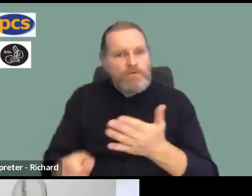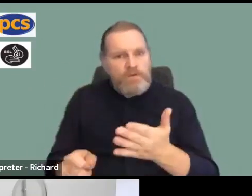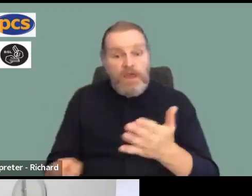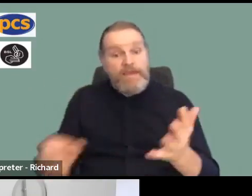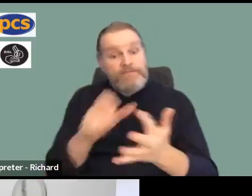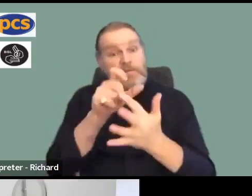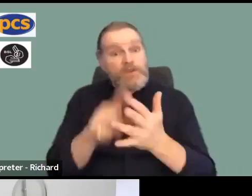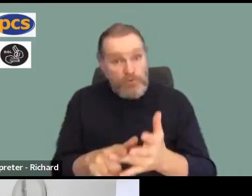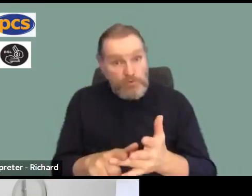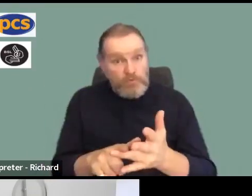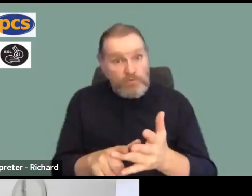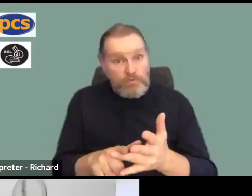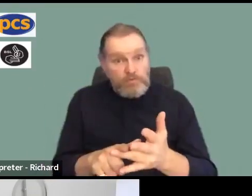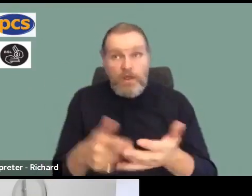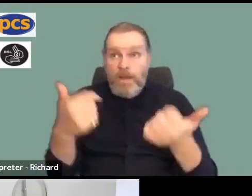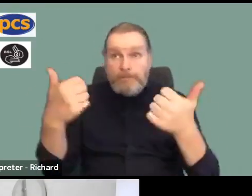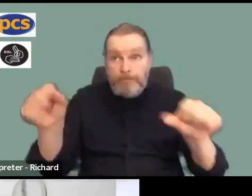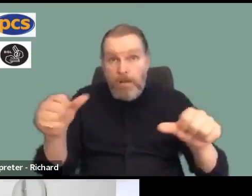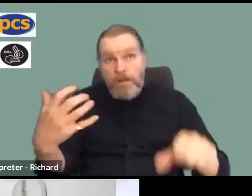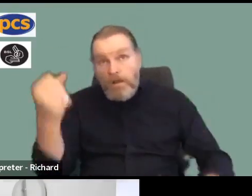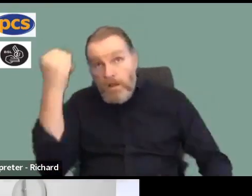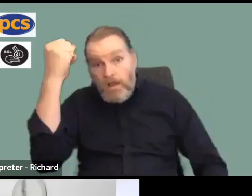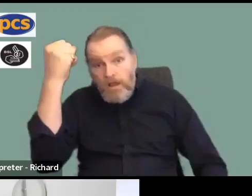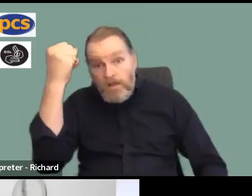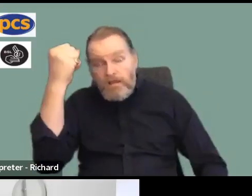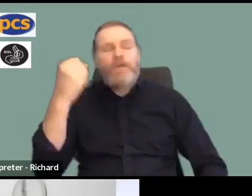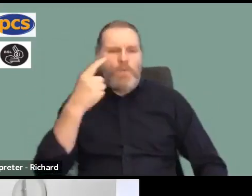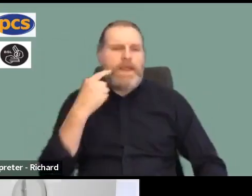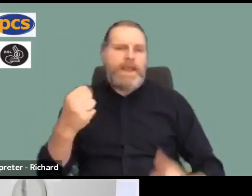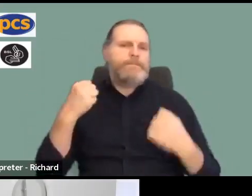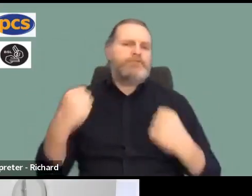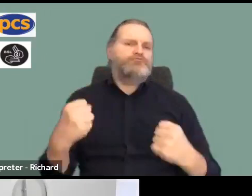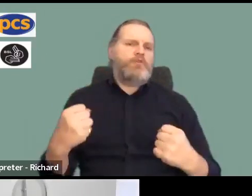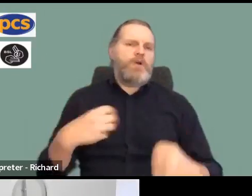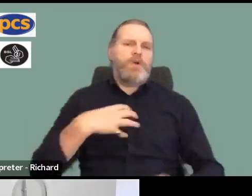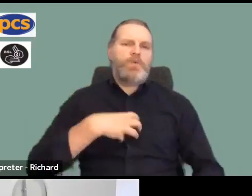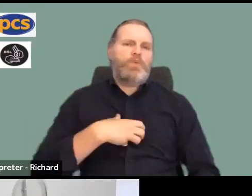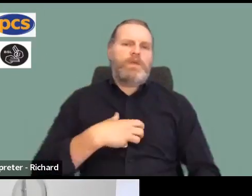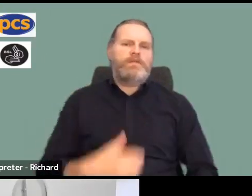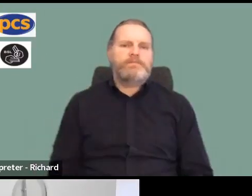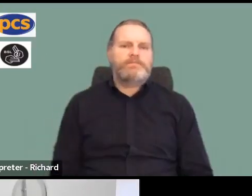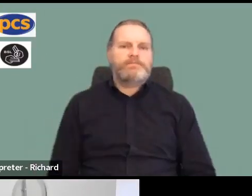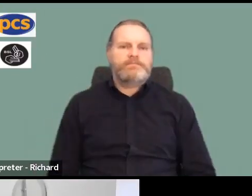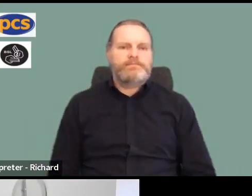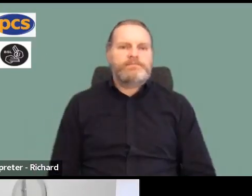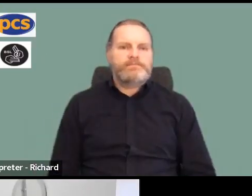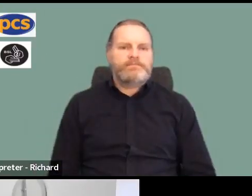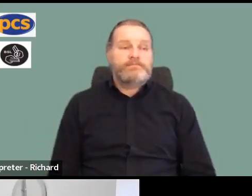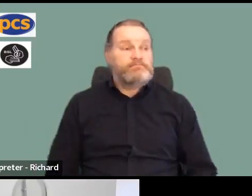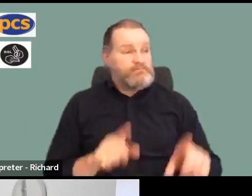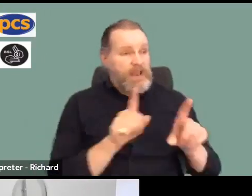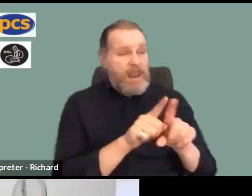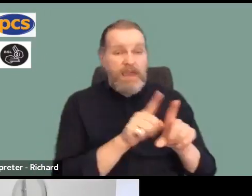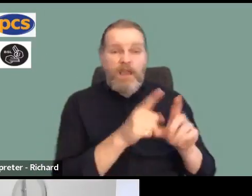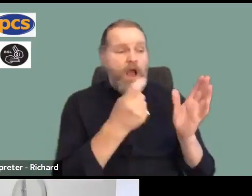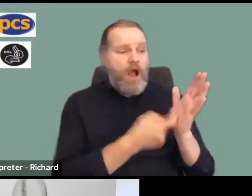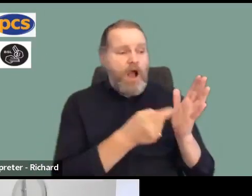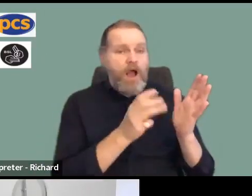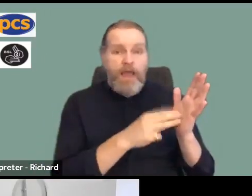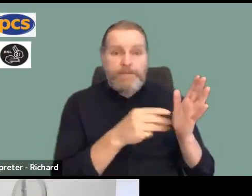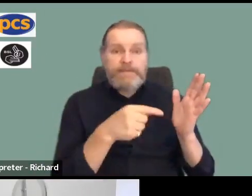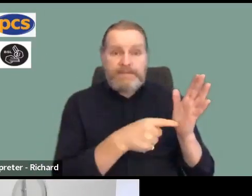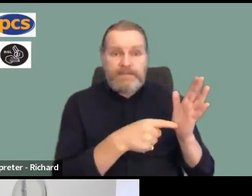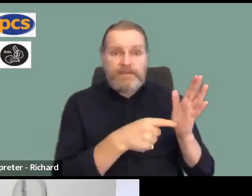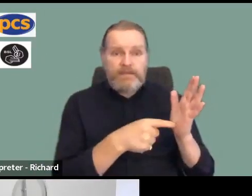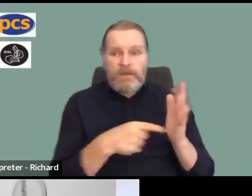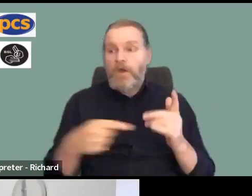over the line, we can be every bit as strong a union industrially as unions like the RMT, because we have members who have